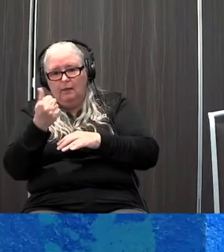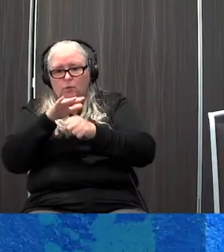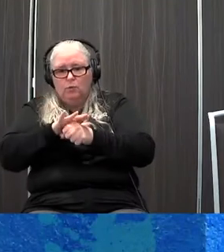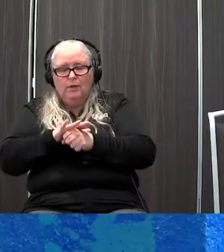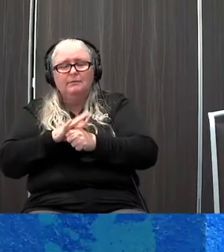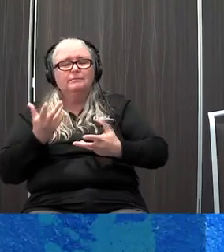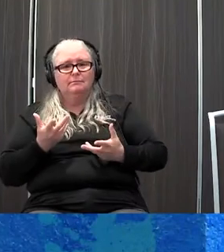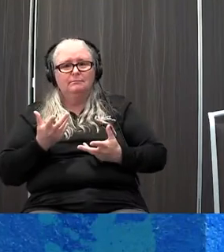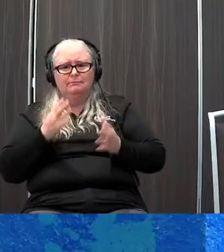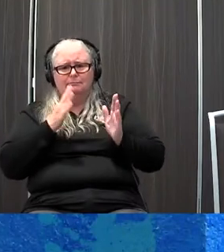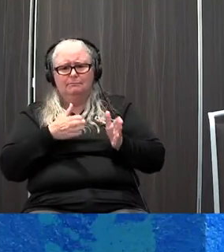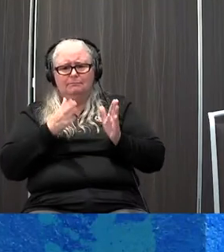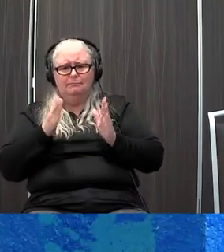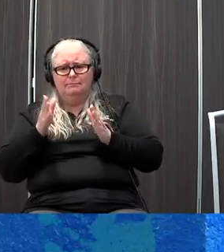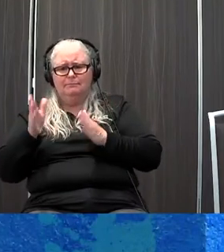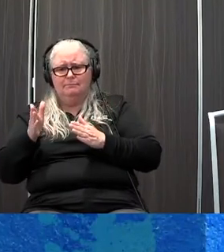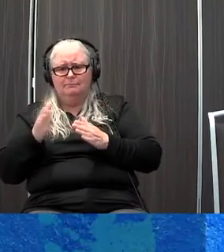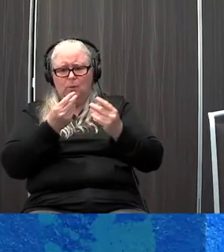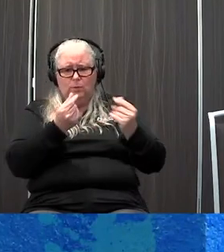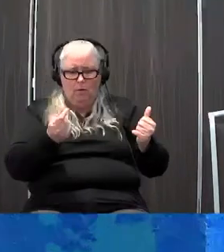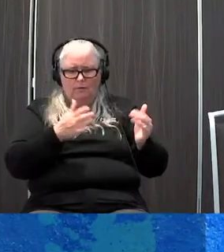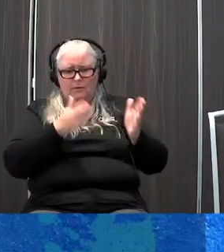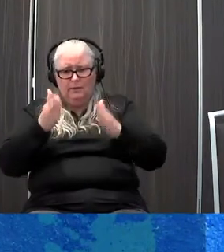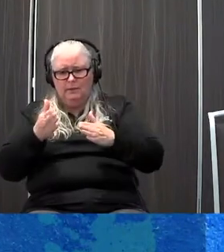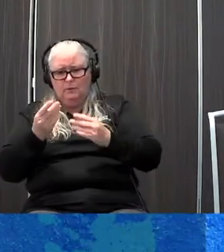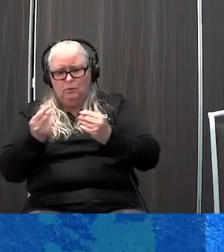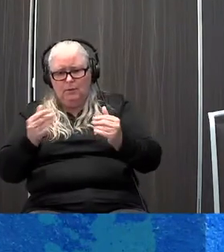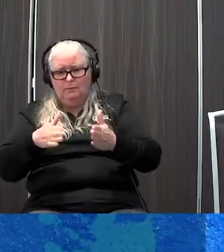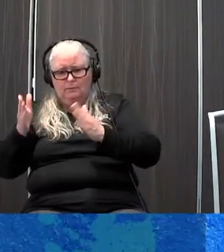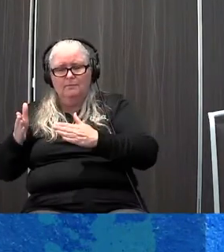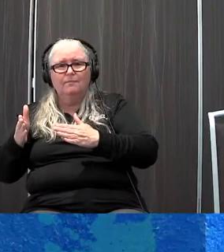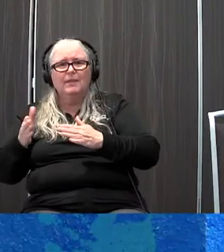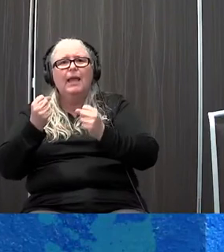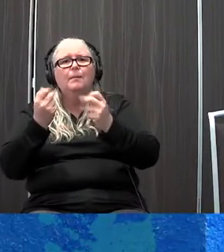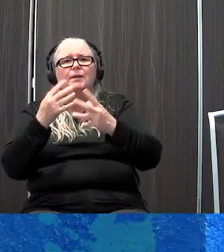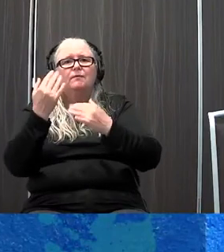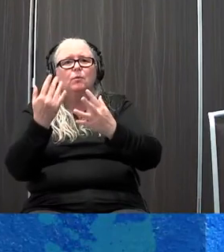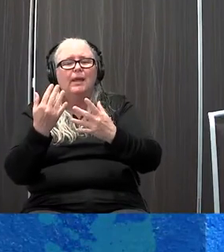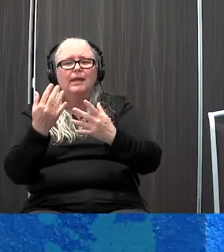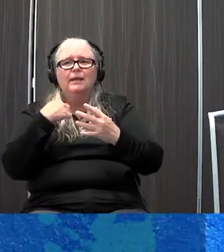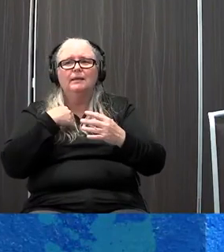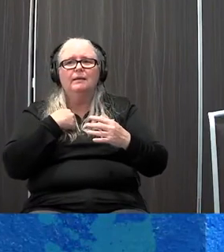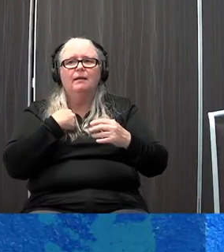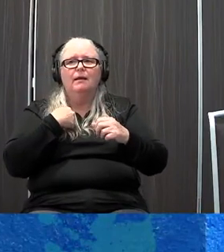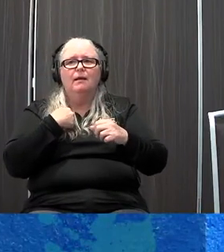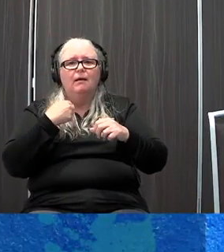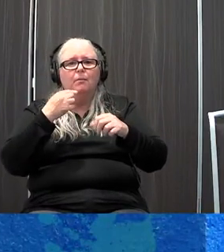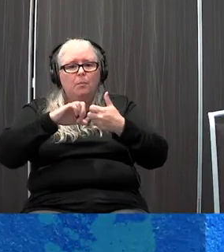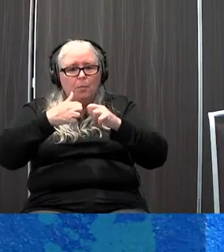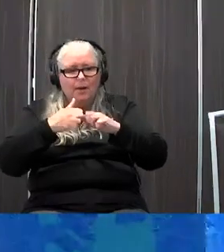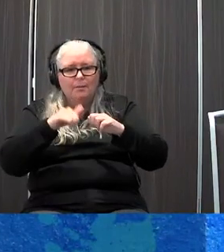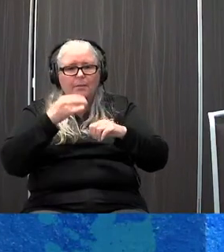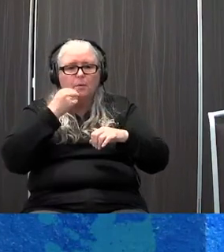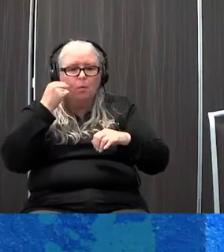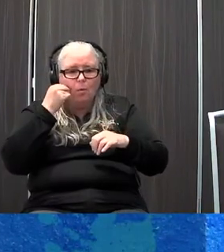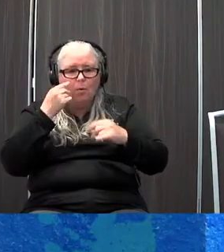until the stress at work is resolved, or the stress at home, or a fight with a family member, or an issue with a child, and then let